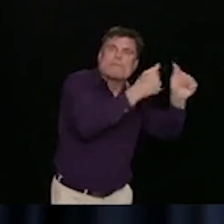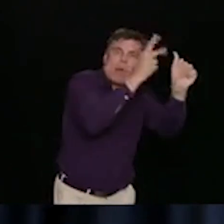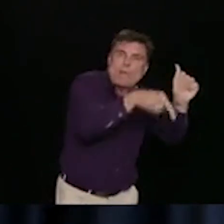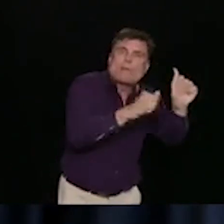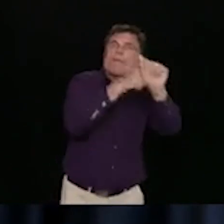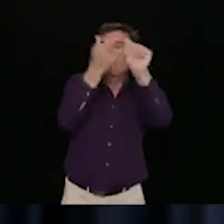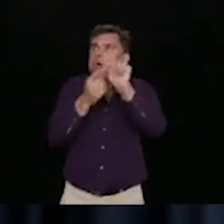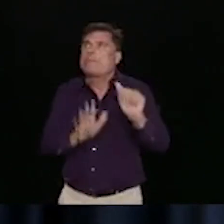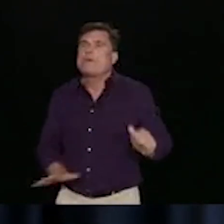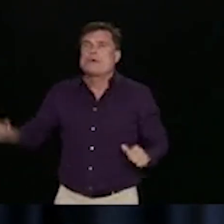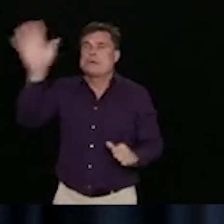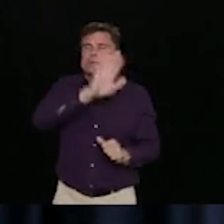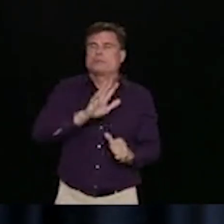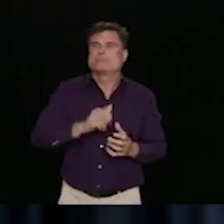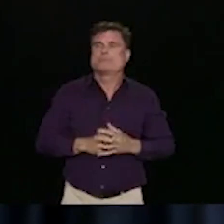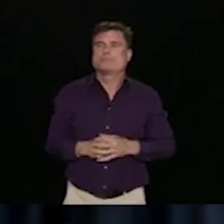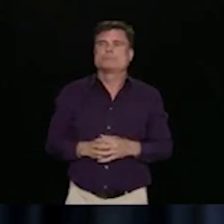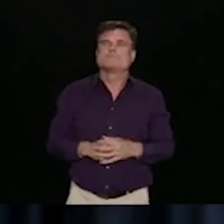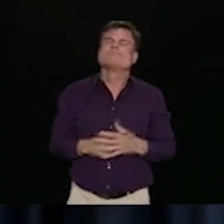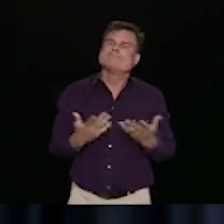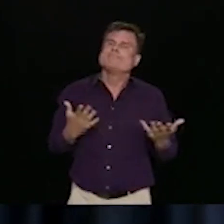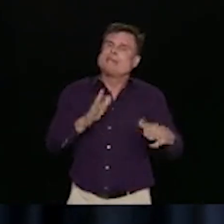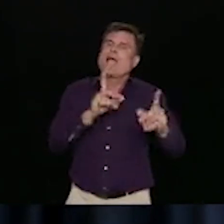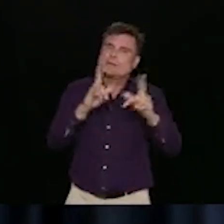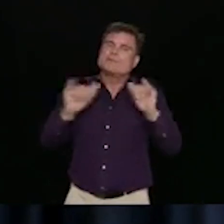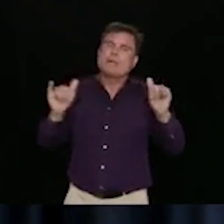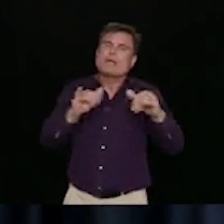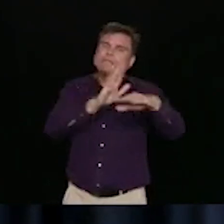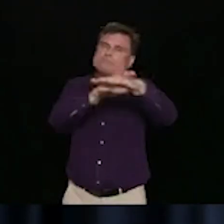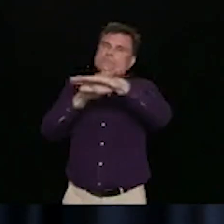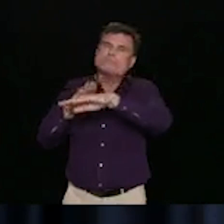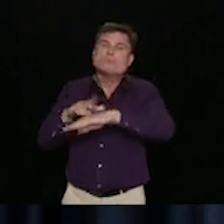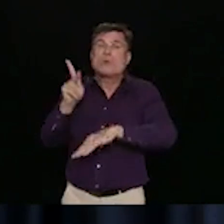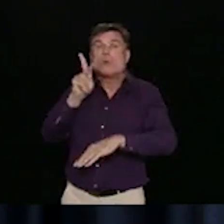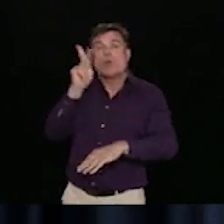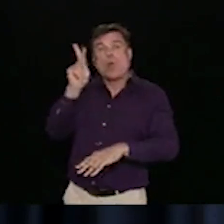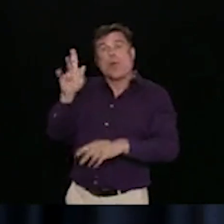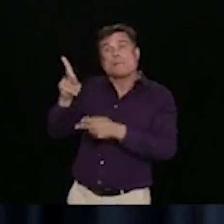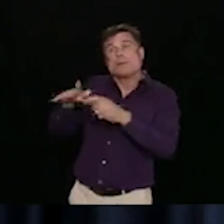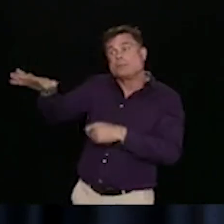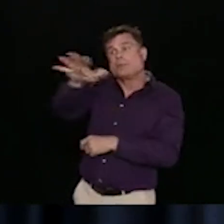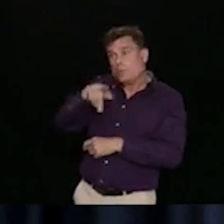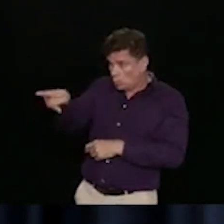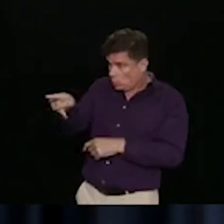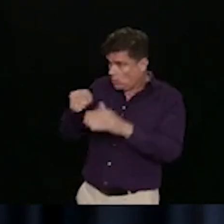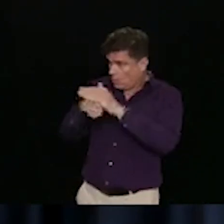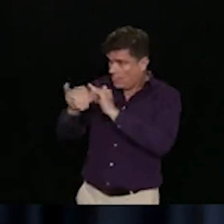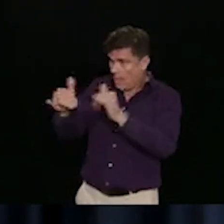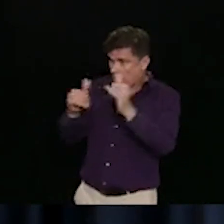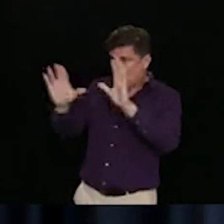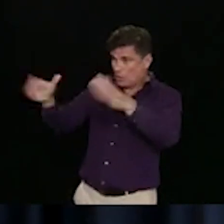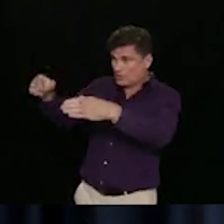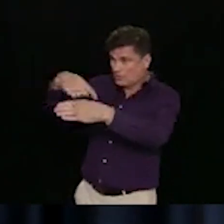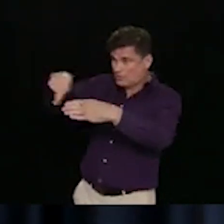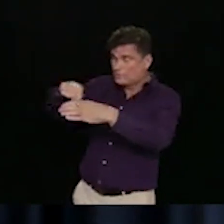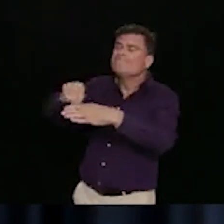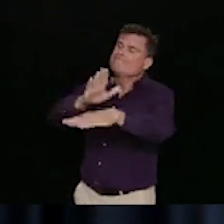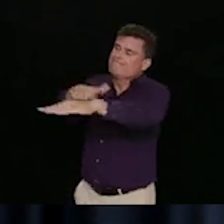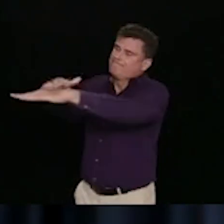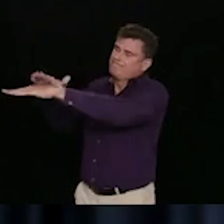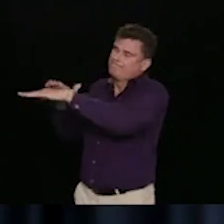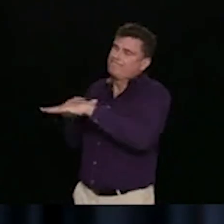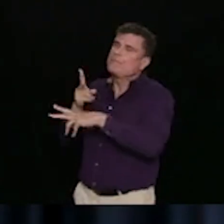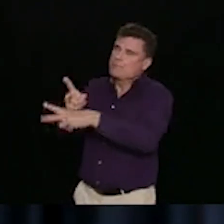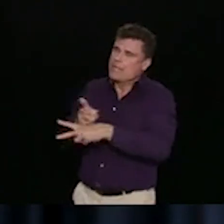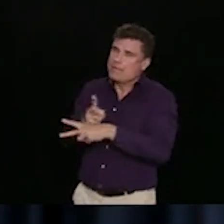been exposed to those events. Do you have a follow-up, Nick? Yes, I do. I think anyone who's been in the downtown core of Kelowna over the